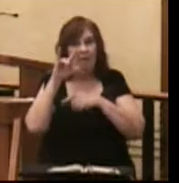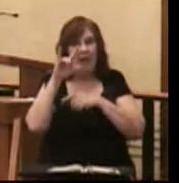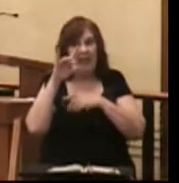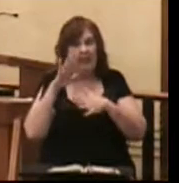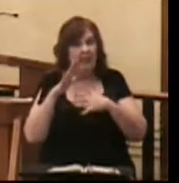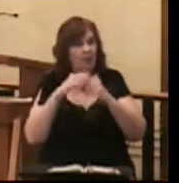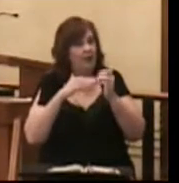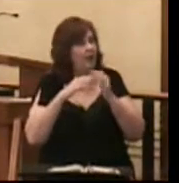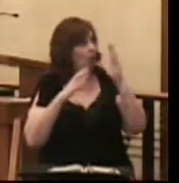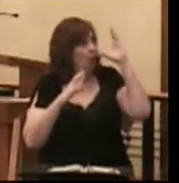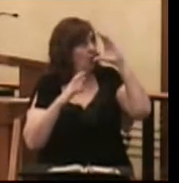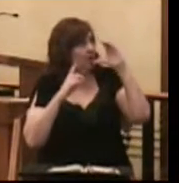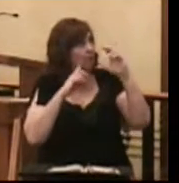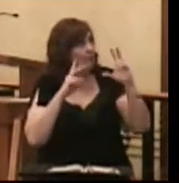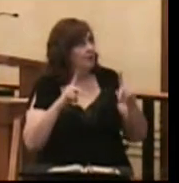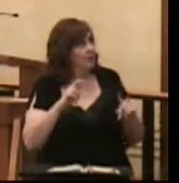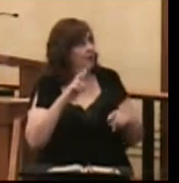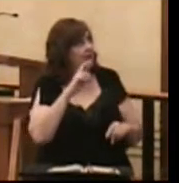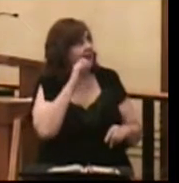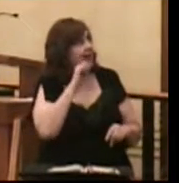for somebody or not.